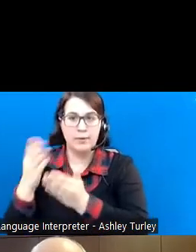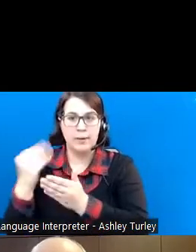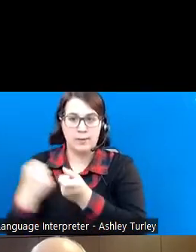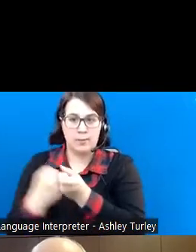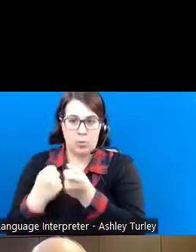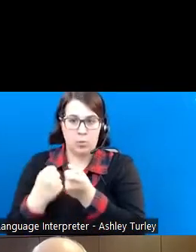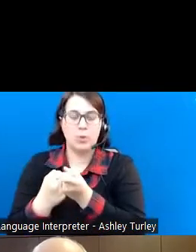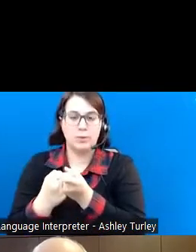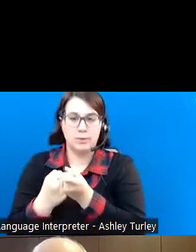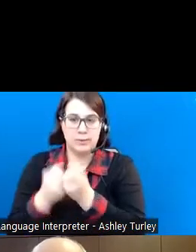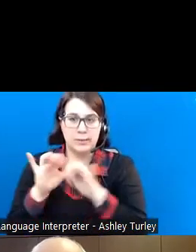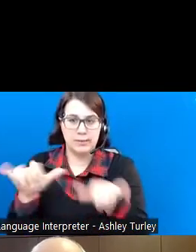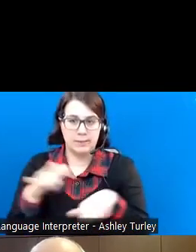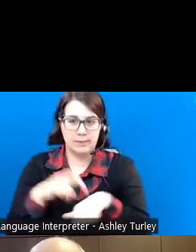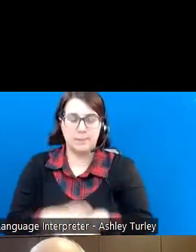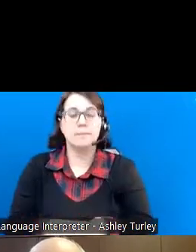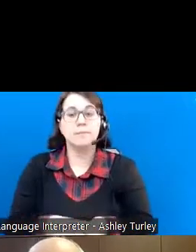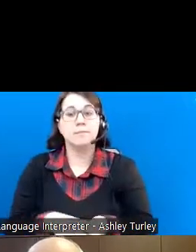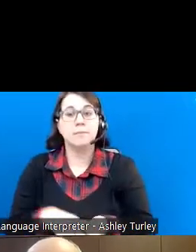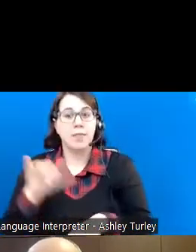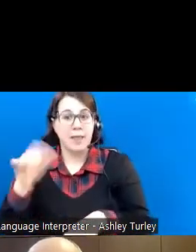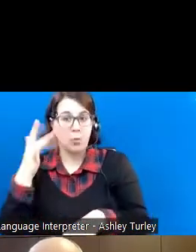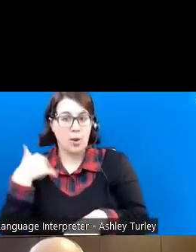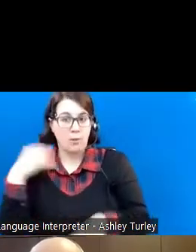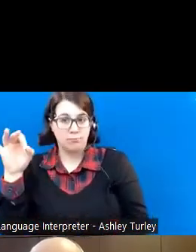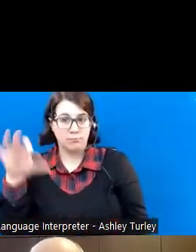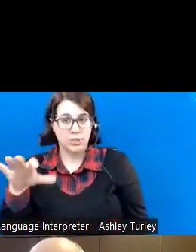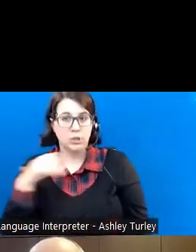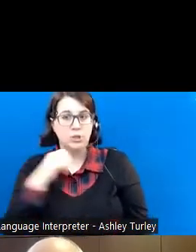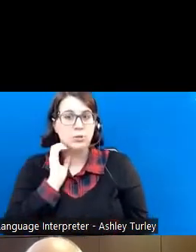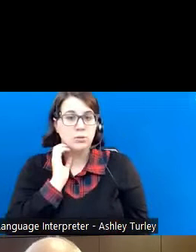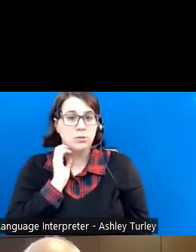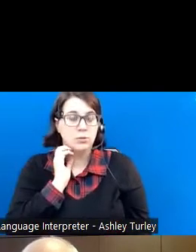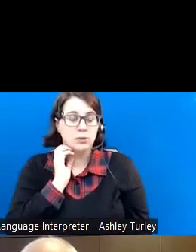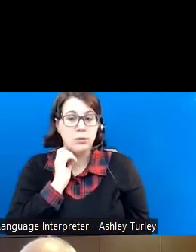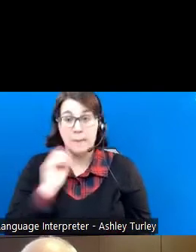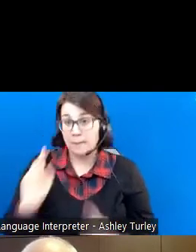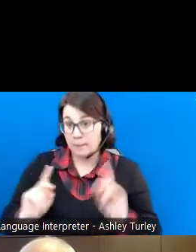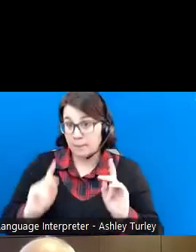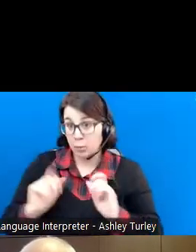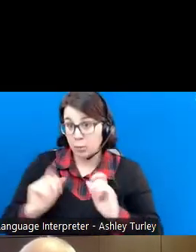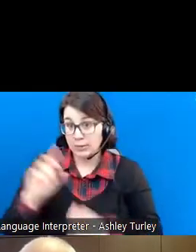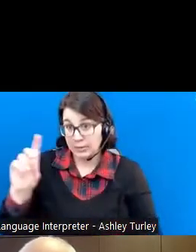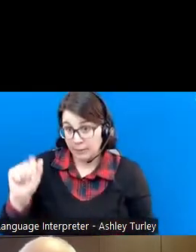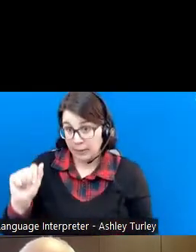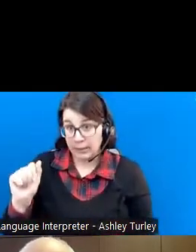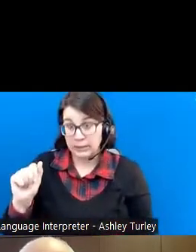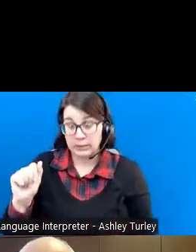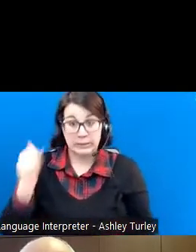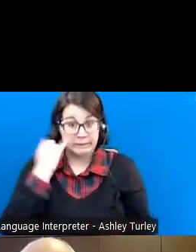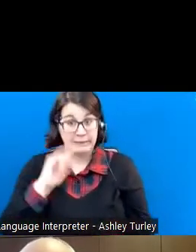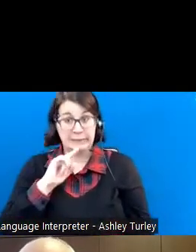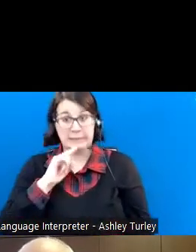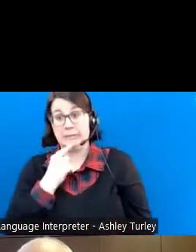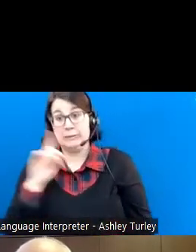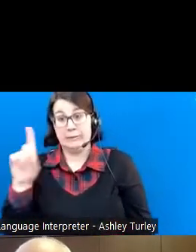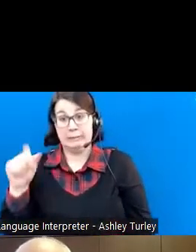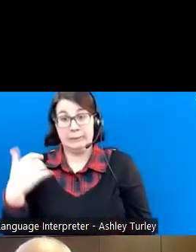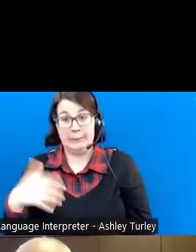same time. Some of things I want to mention were for people with disabilities, particularly severe disabilities, sometimes